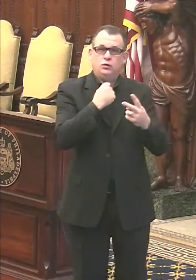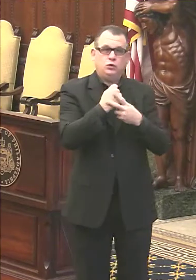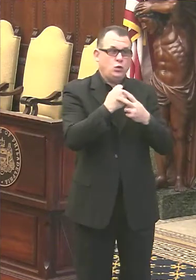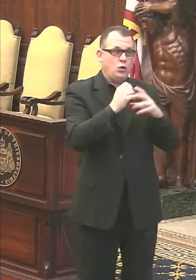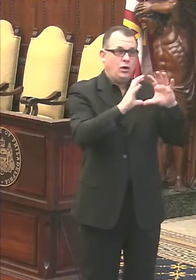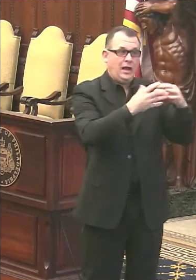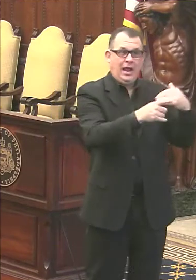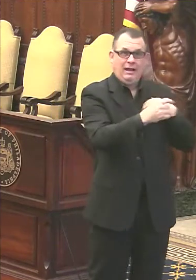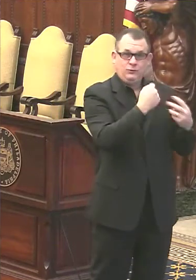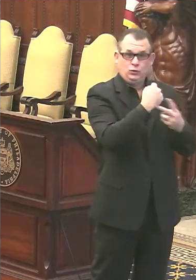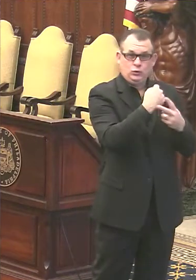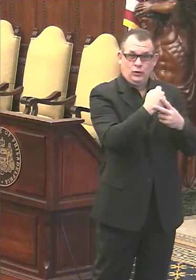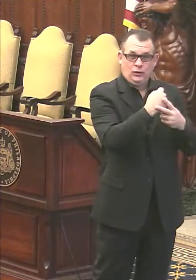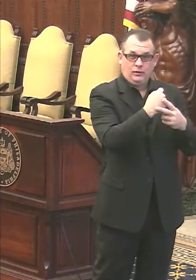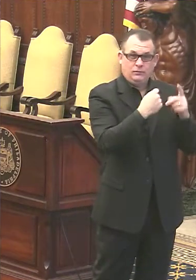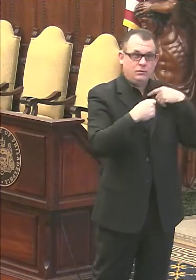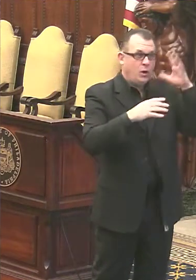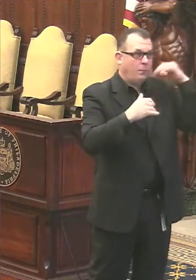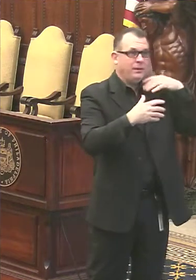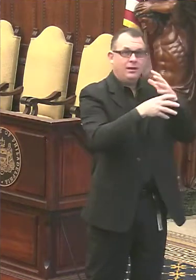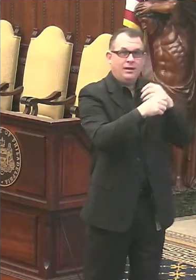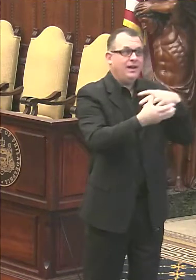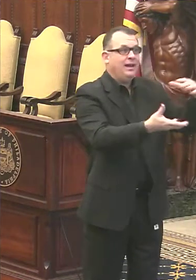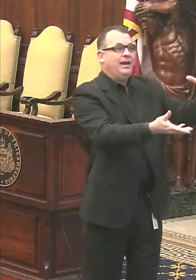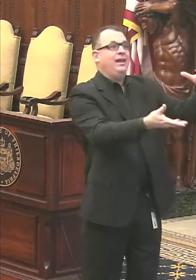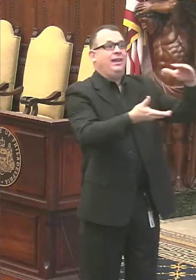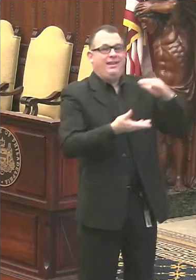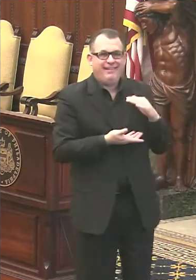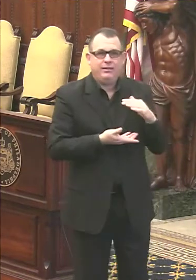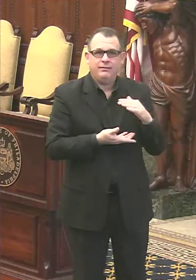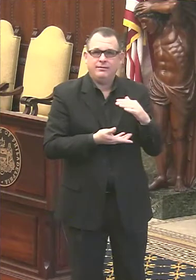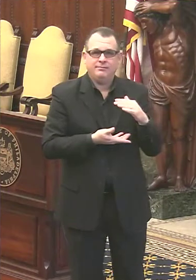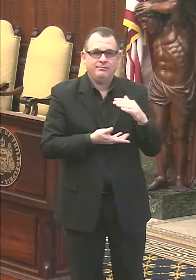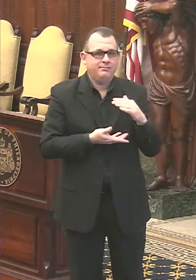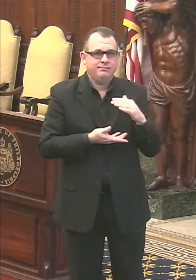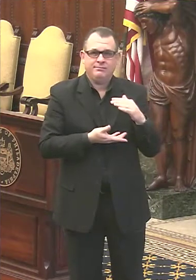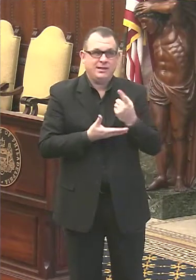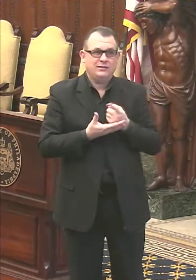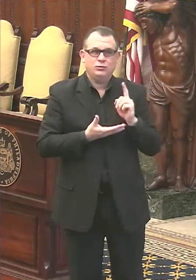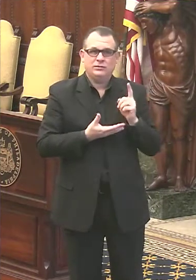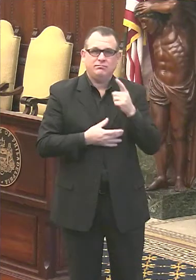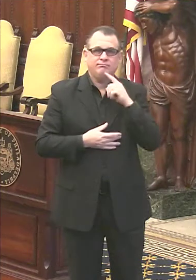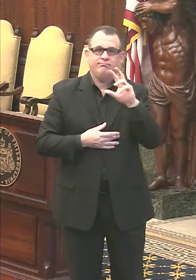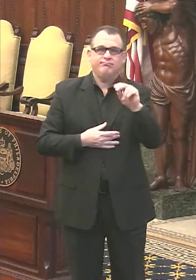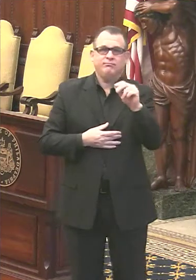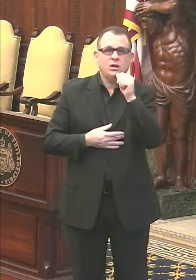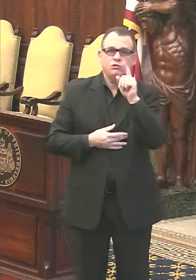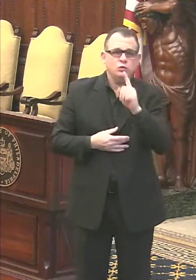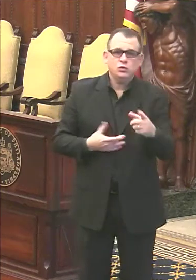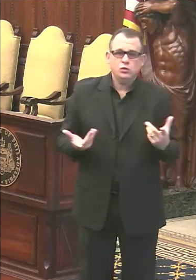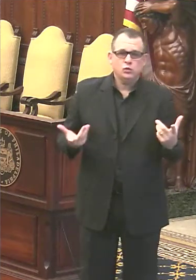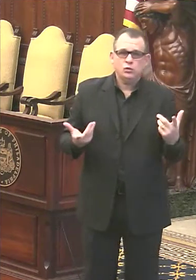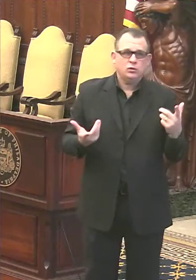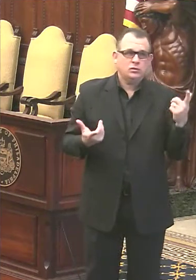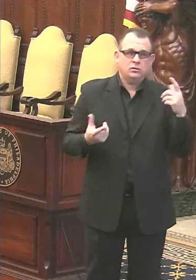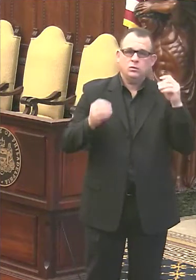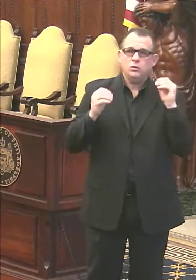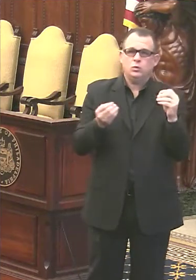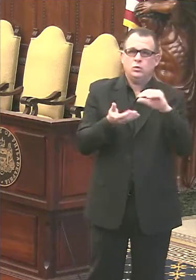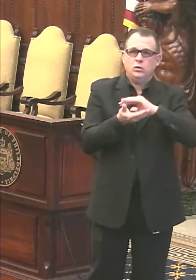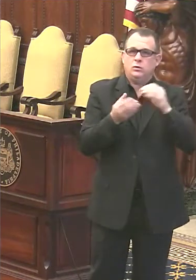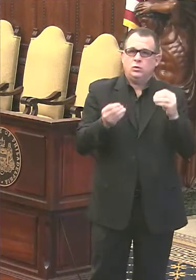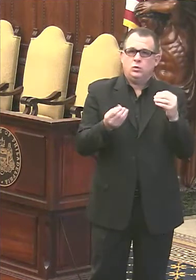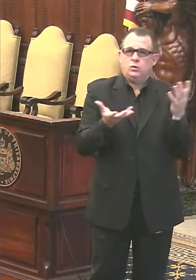were expecting a large increase in the amount of vaccine we're going to be receiving. But then last week, they said that no storage amount existed. This